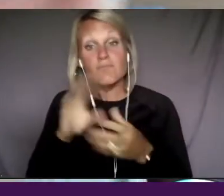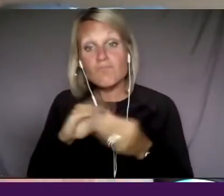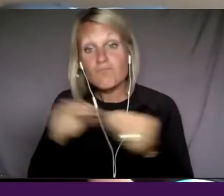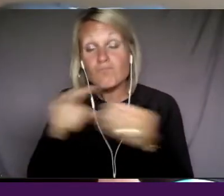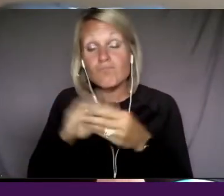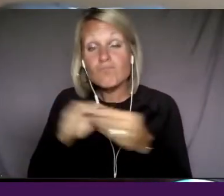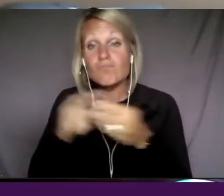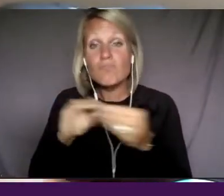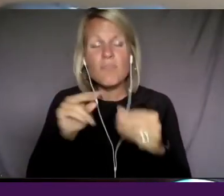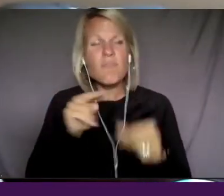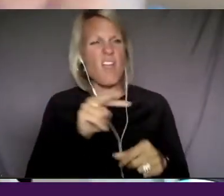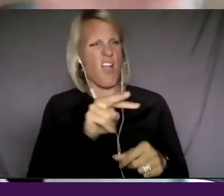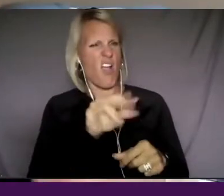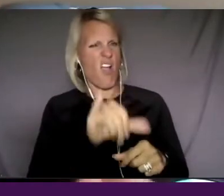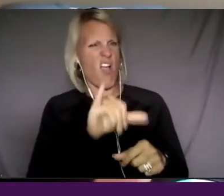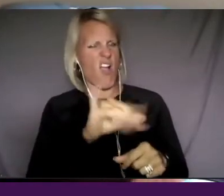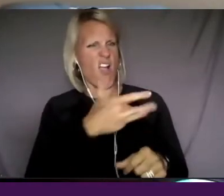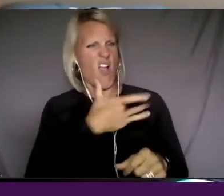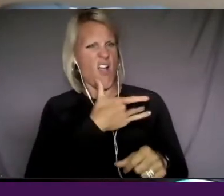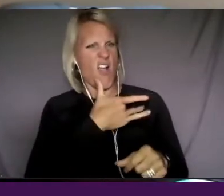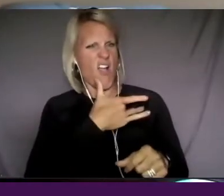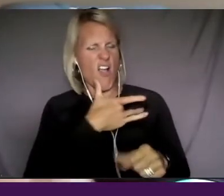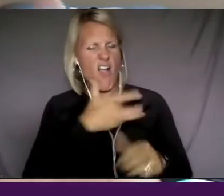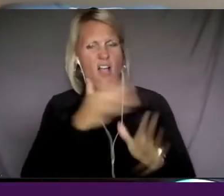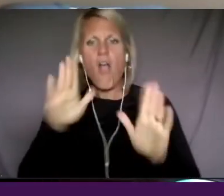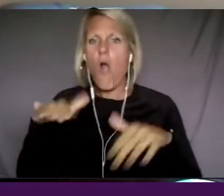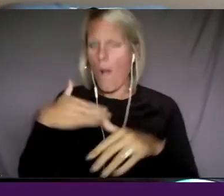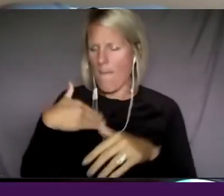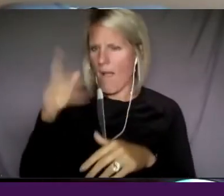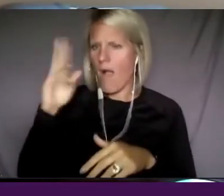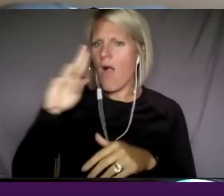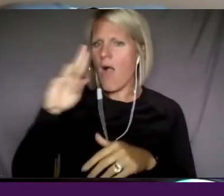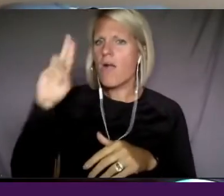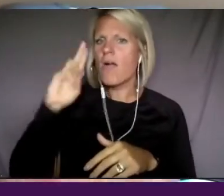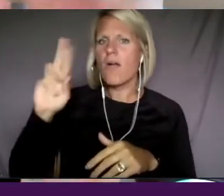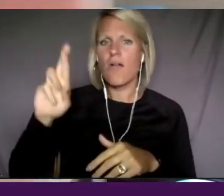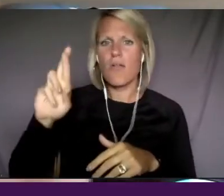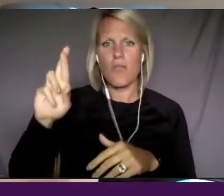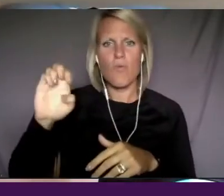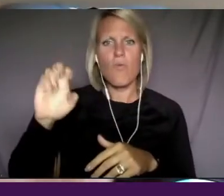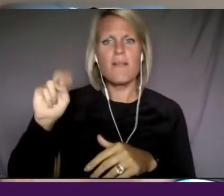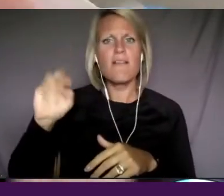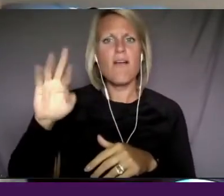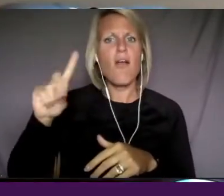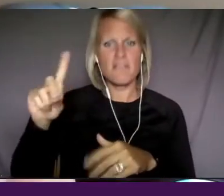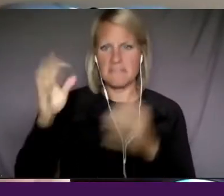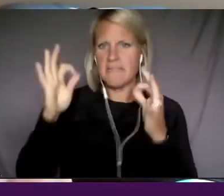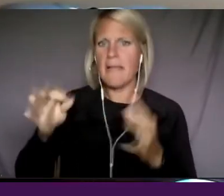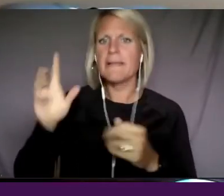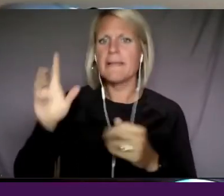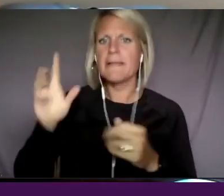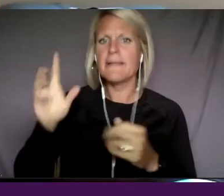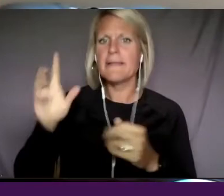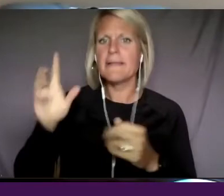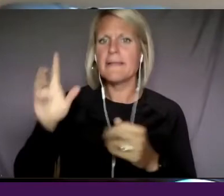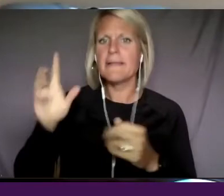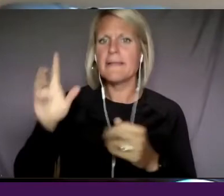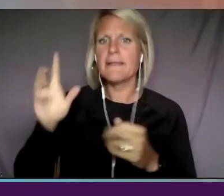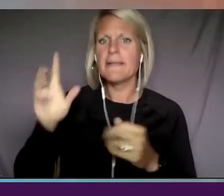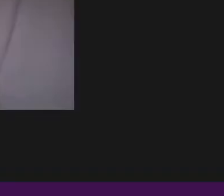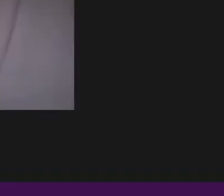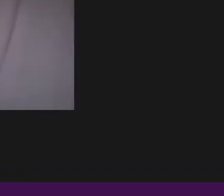oh, my uncle Renard, you know, or my cousin Renard decided to do a DNA test. All we do is we go, whoa, hold on.